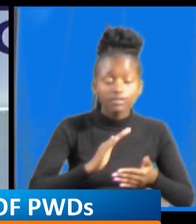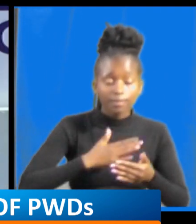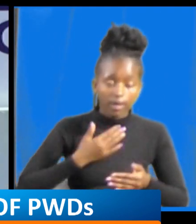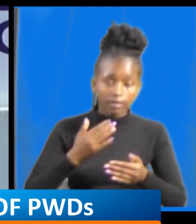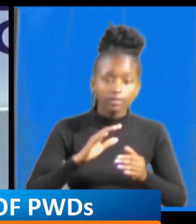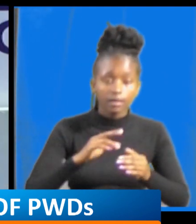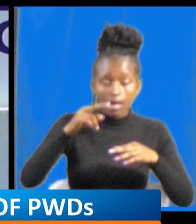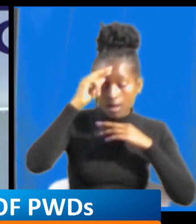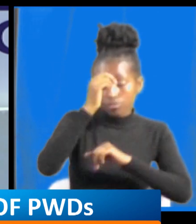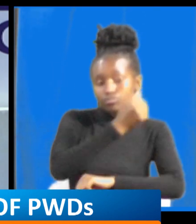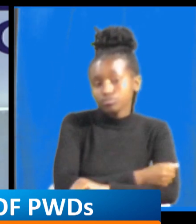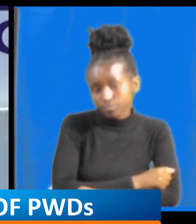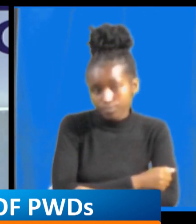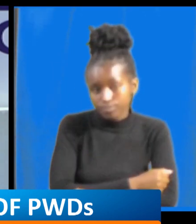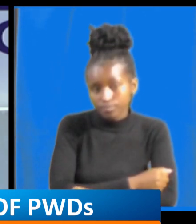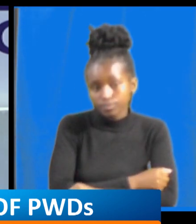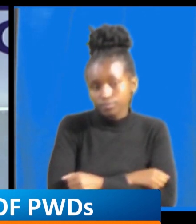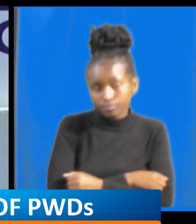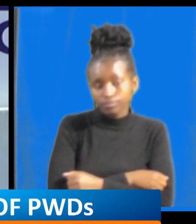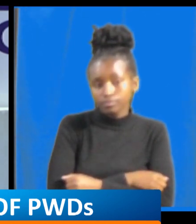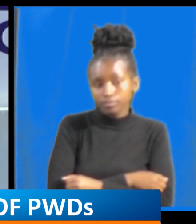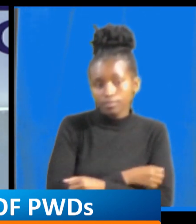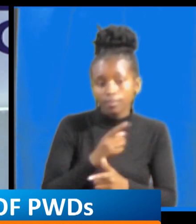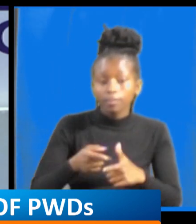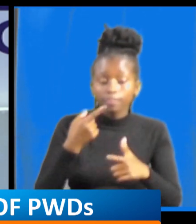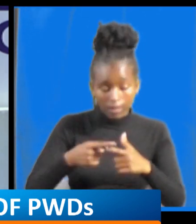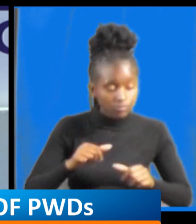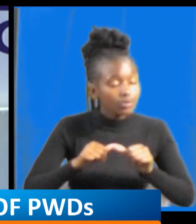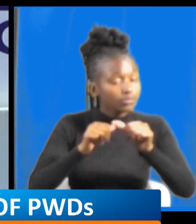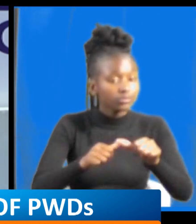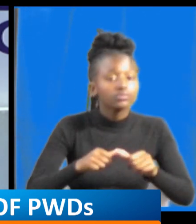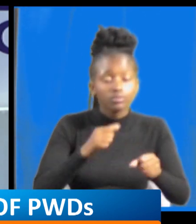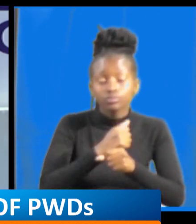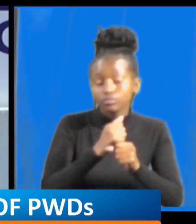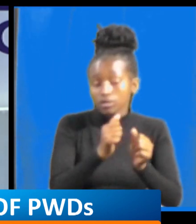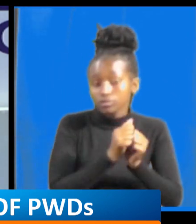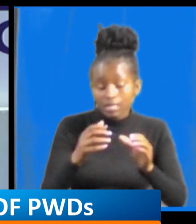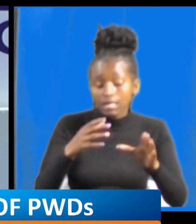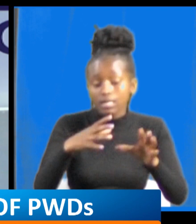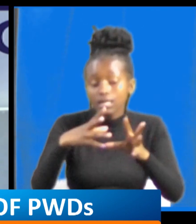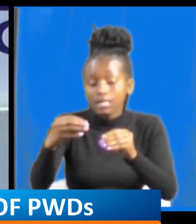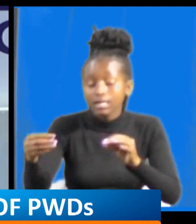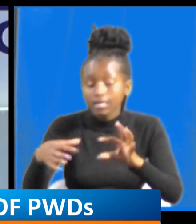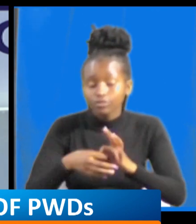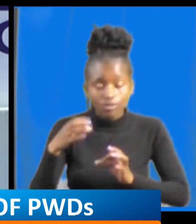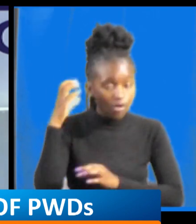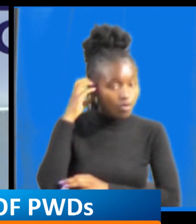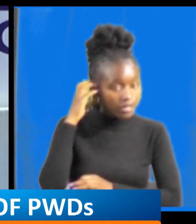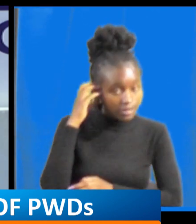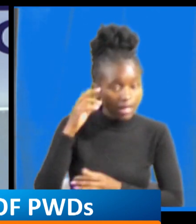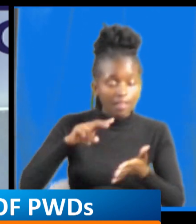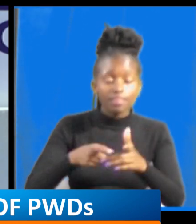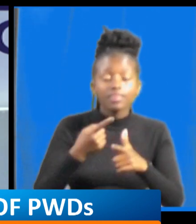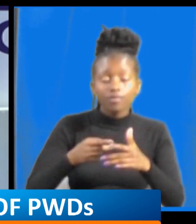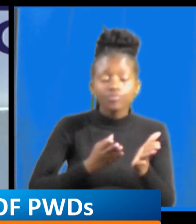so they are they are still driving with me i joined college yeah they're still guiding me so through their